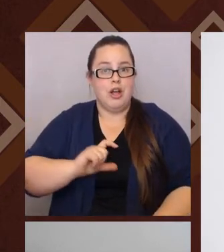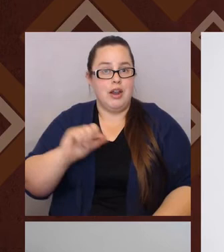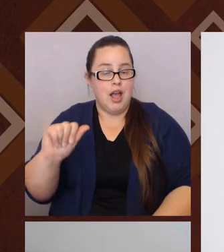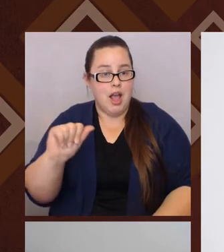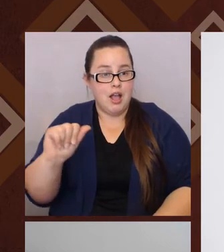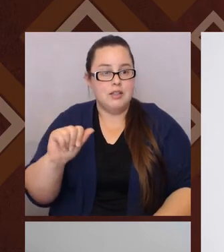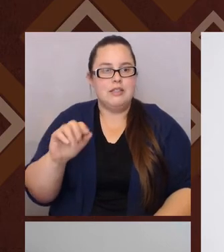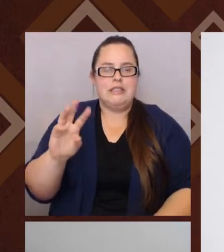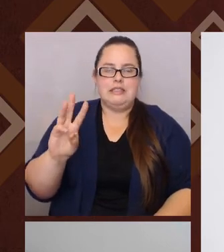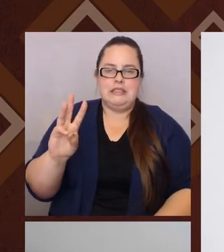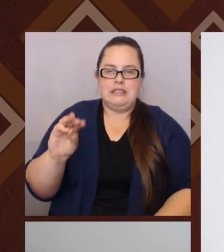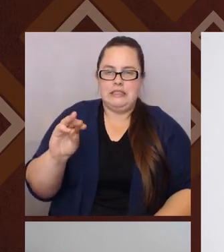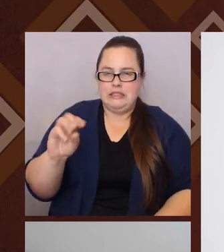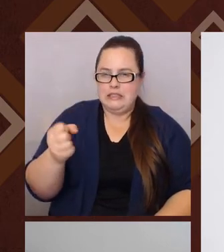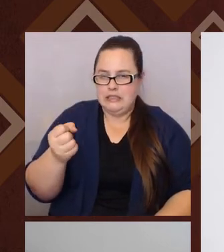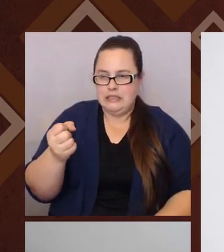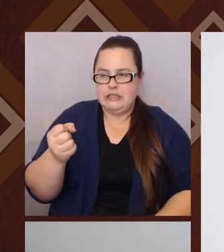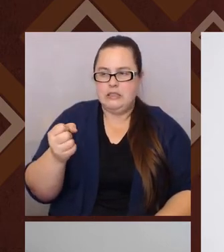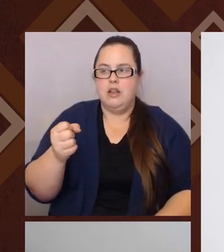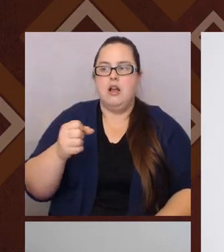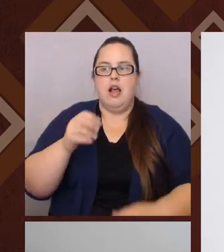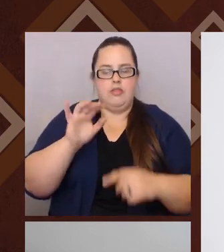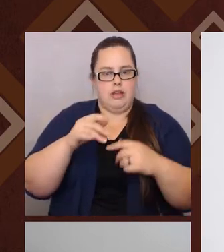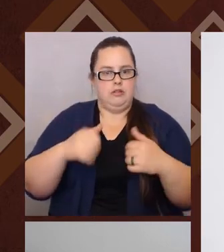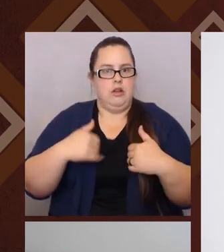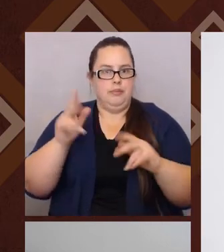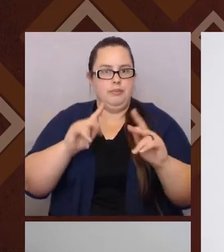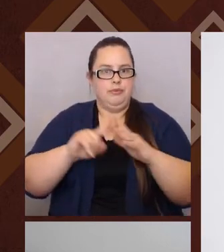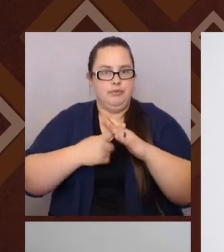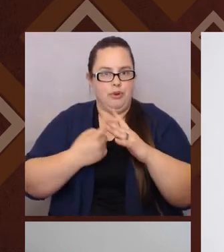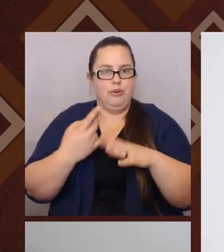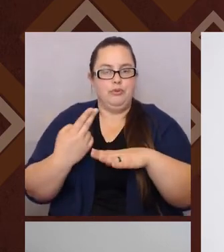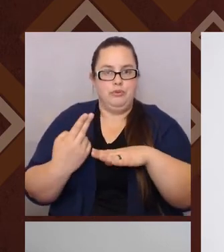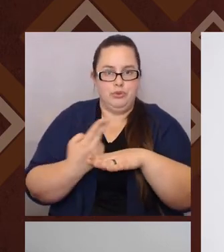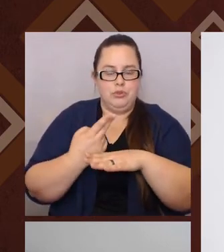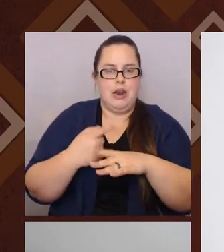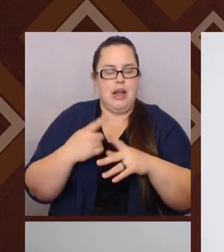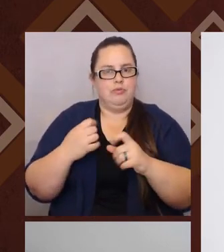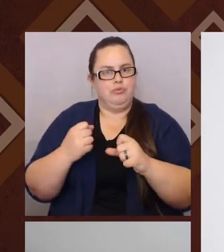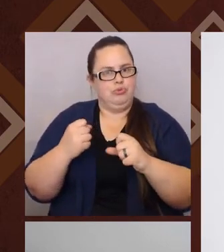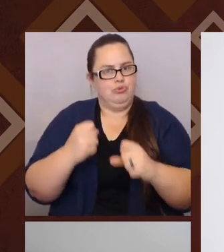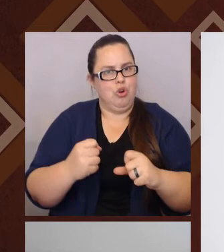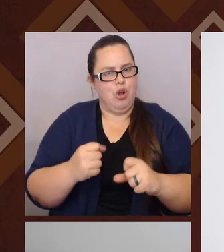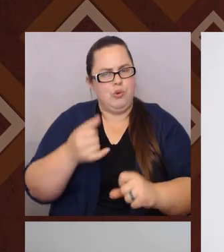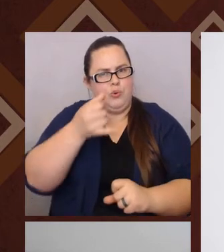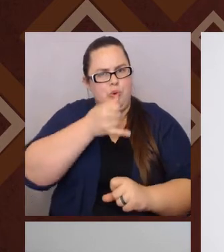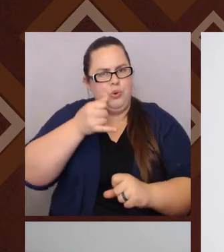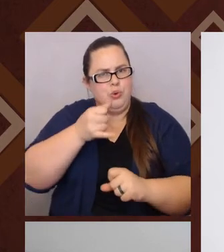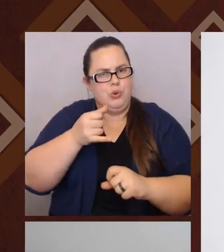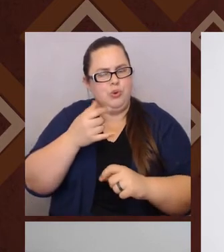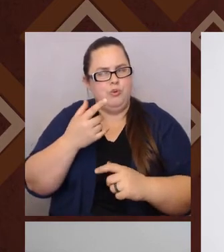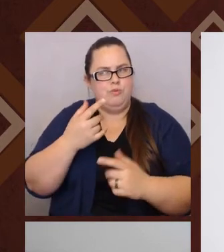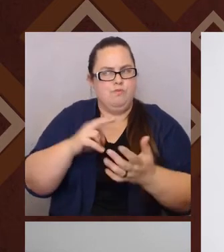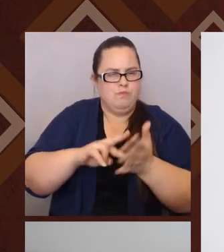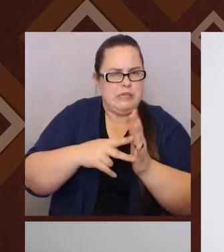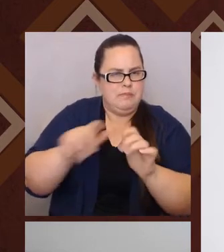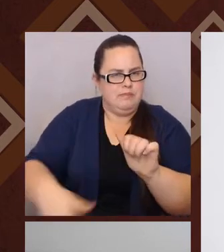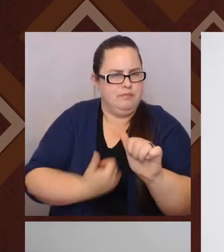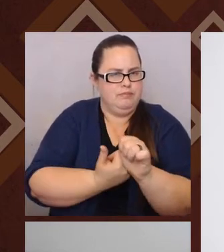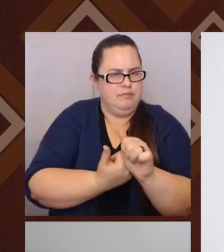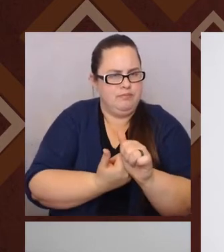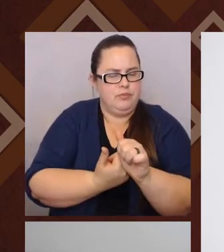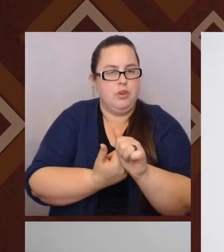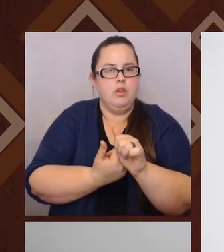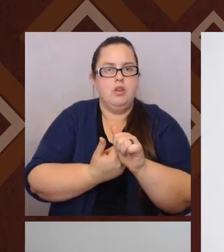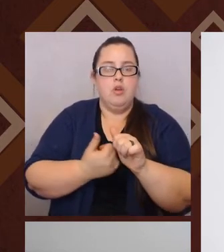as that has, again, I would say these very heavy connotations at that time, especially what it means over the decades